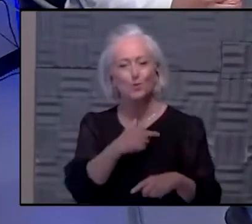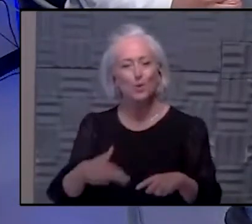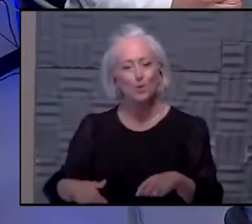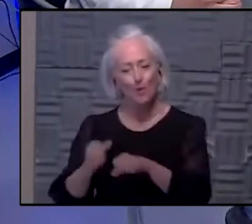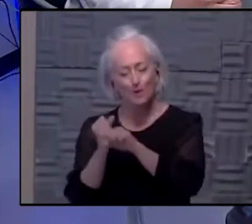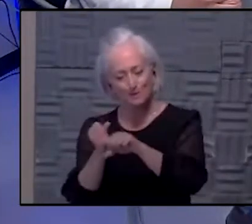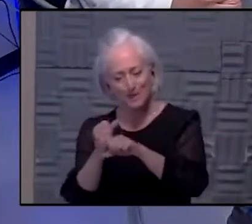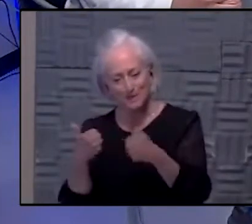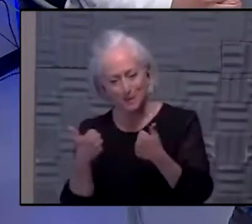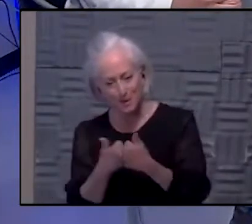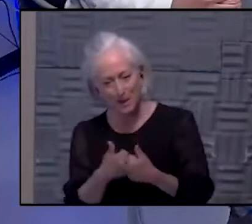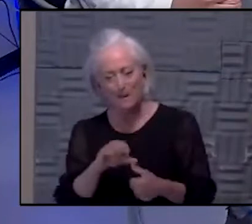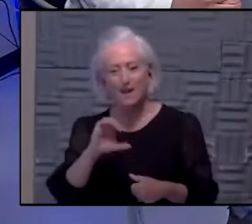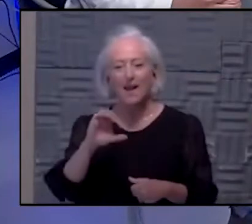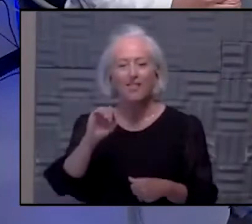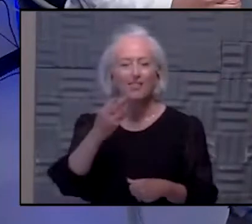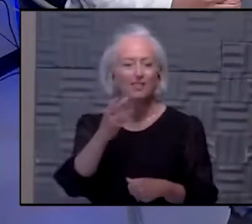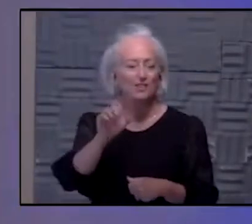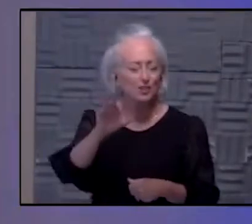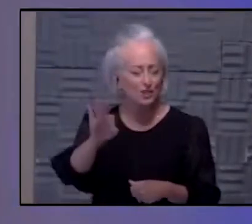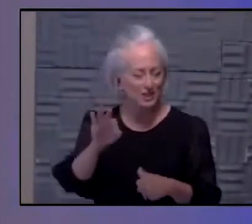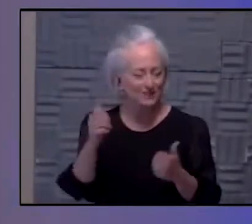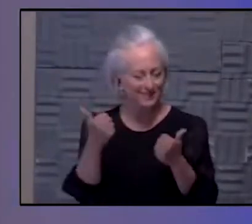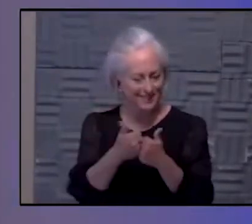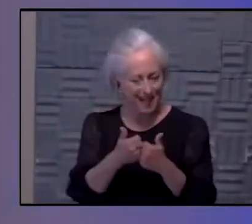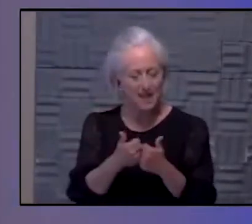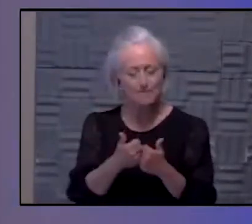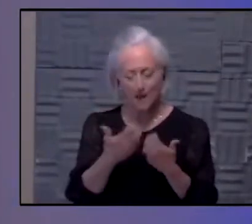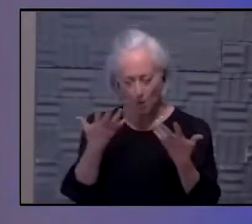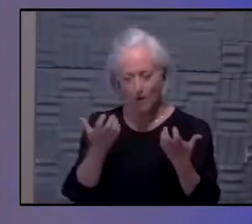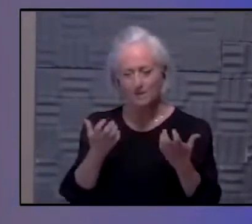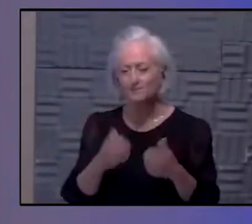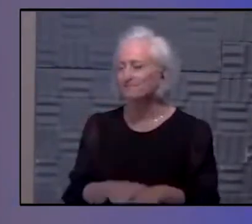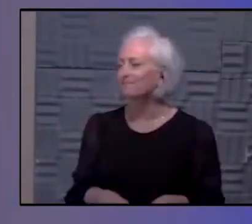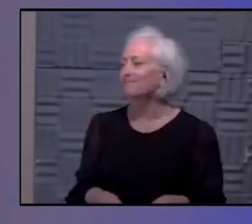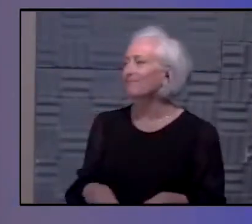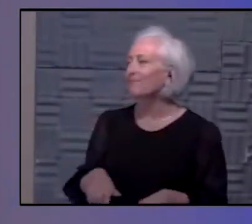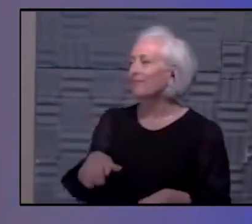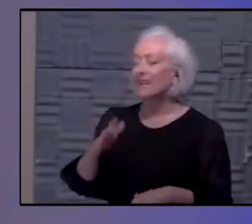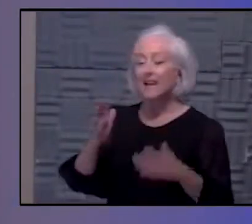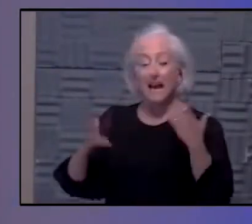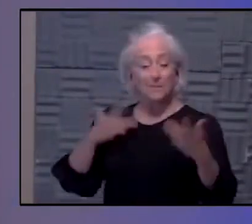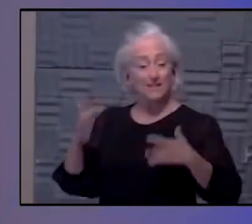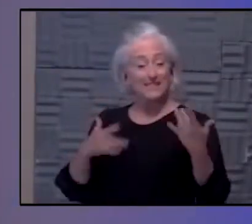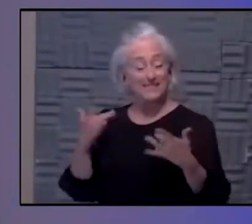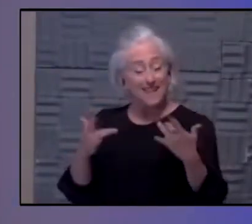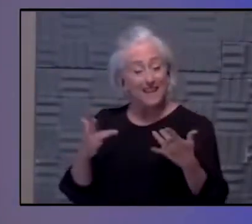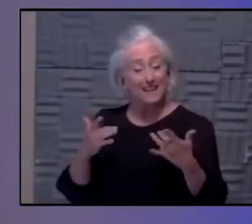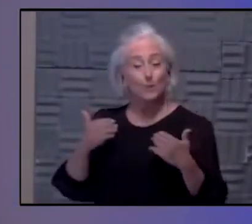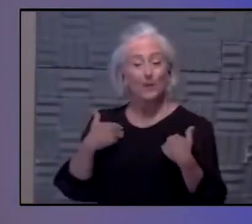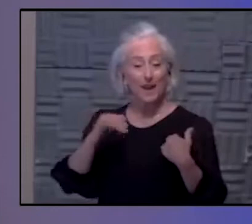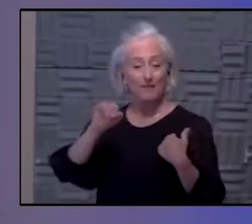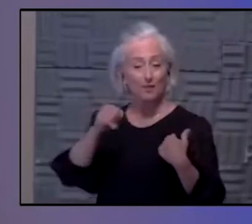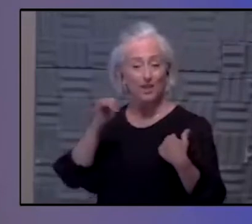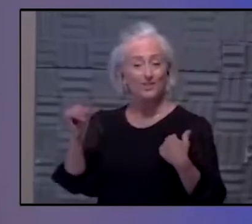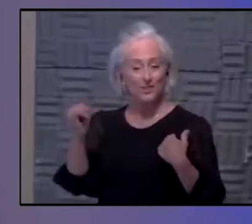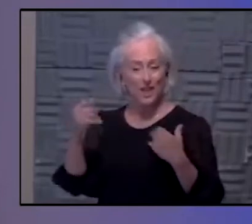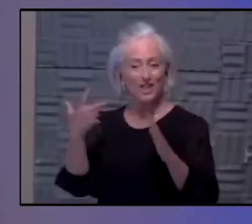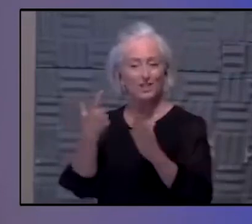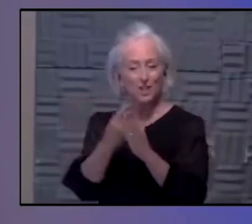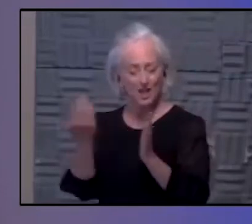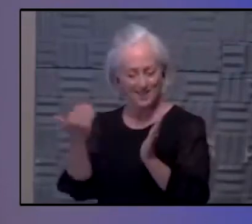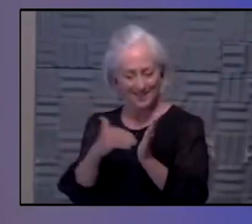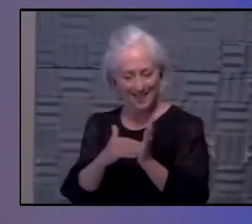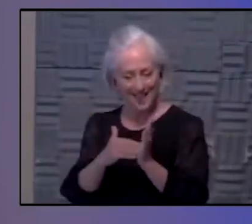at full throttle. So Dr. Satterwhite. Just to build on Dr. Norman's comments, I'm thrilled that we have J&J in our toolbox again. While